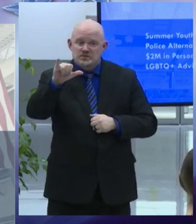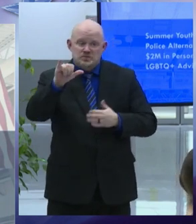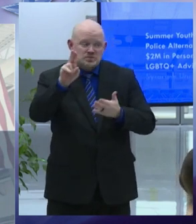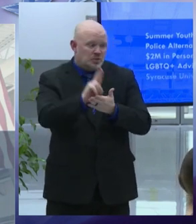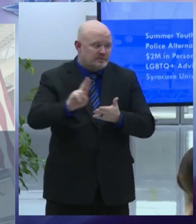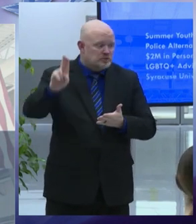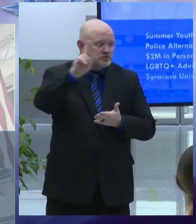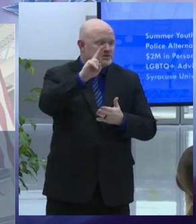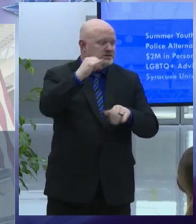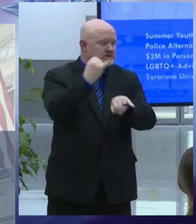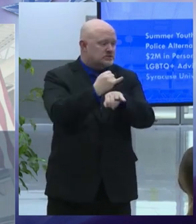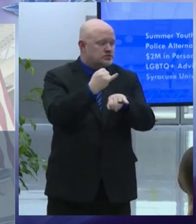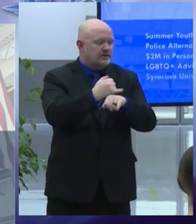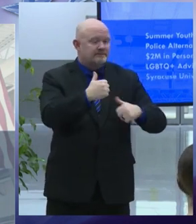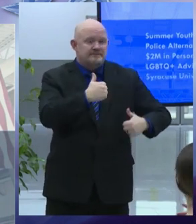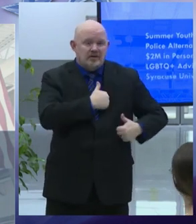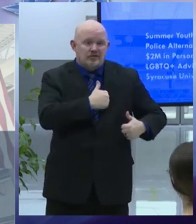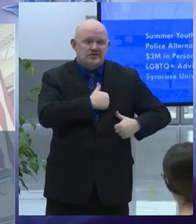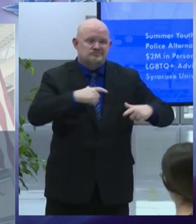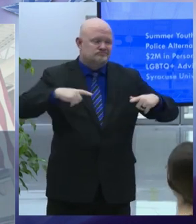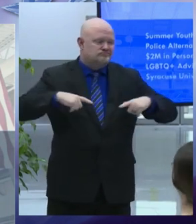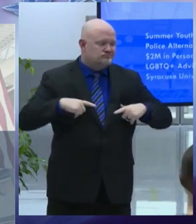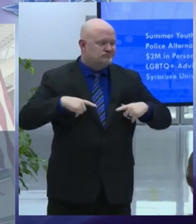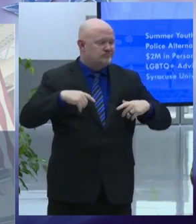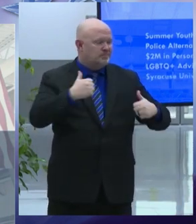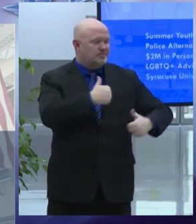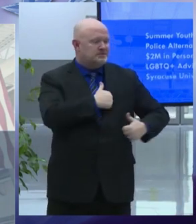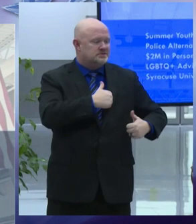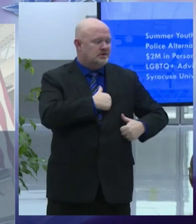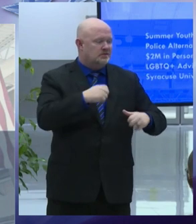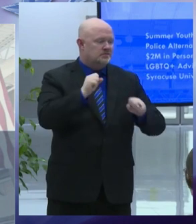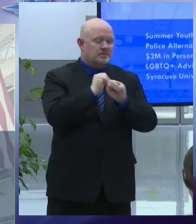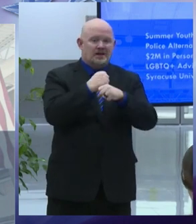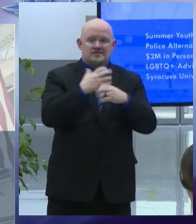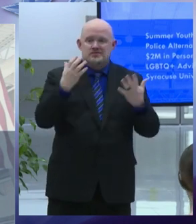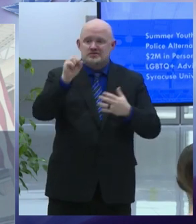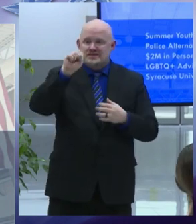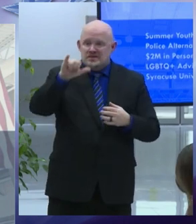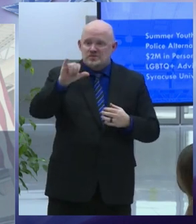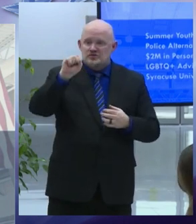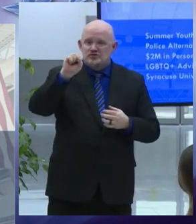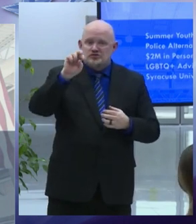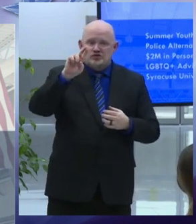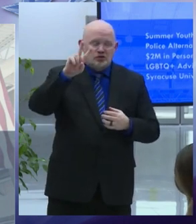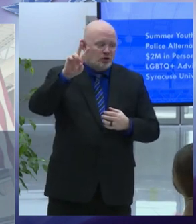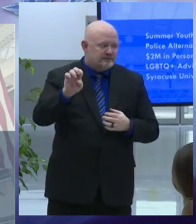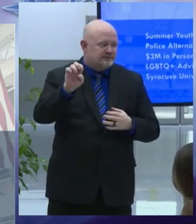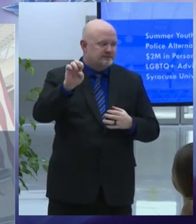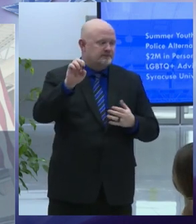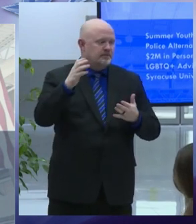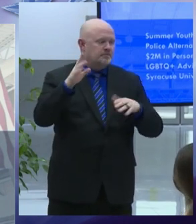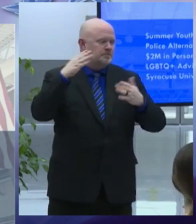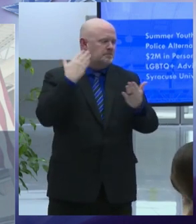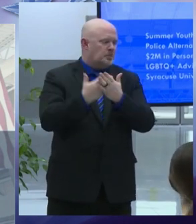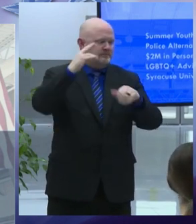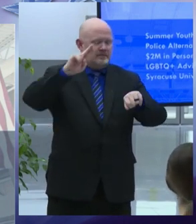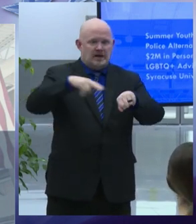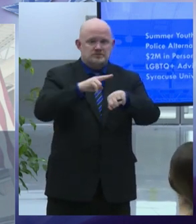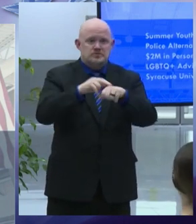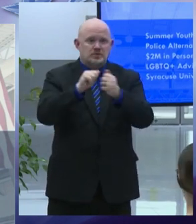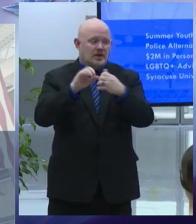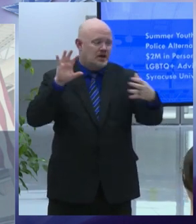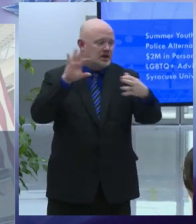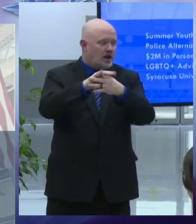university's institute for veterans and military families we started syracuse serves the proven national program to connect our local veterans and military families